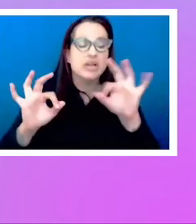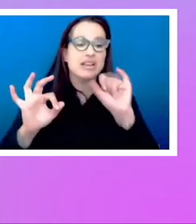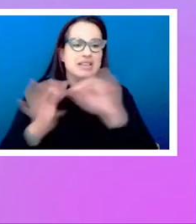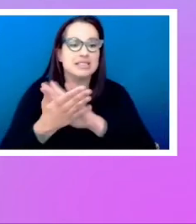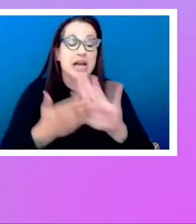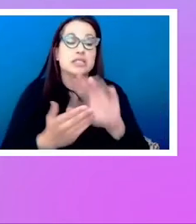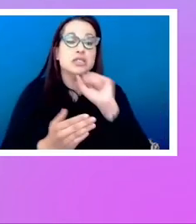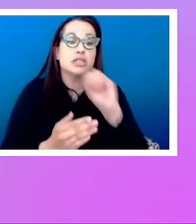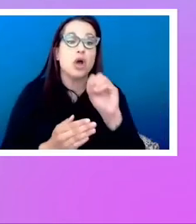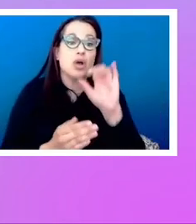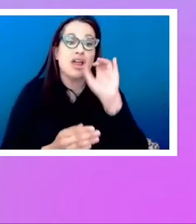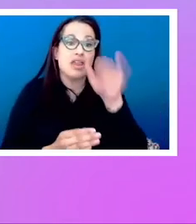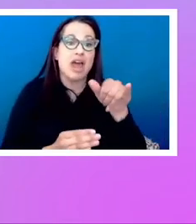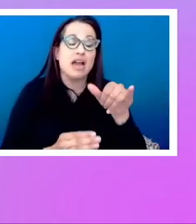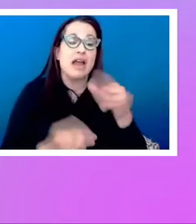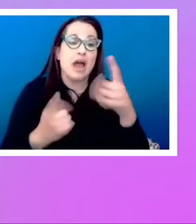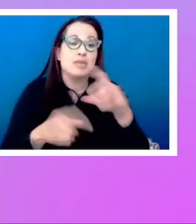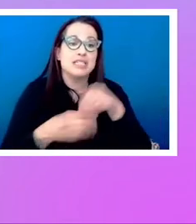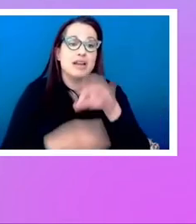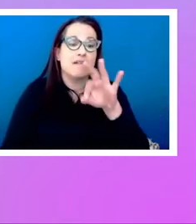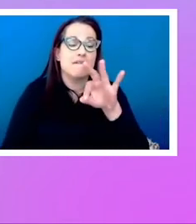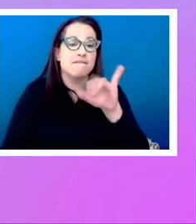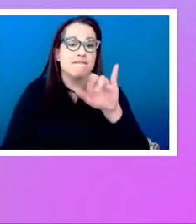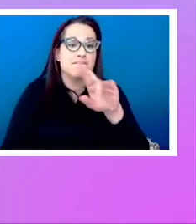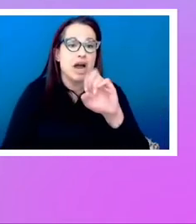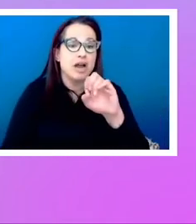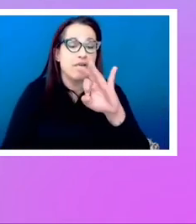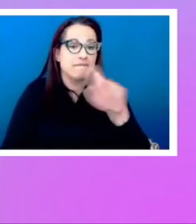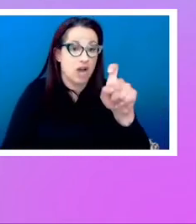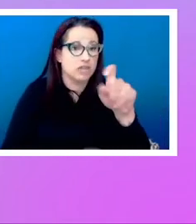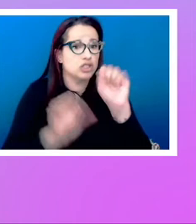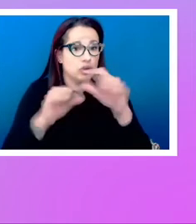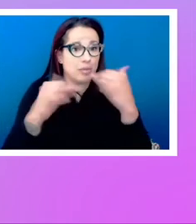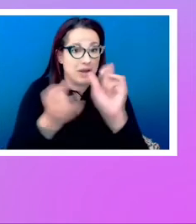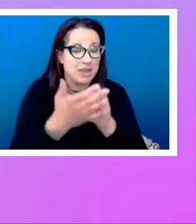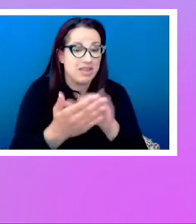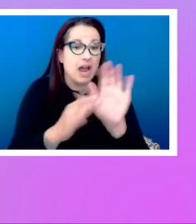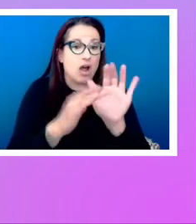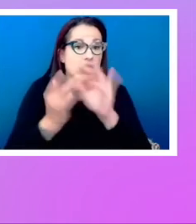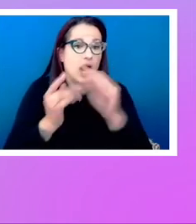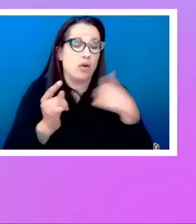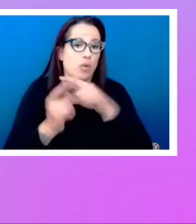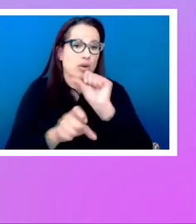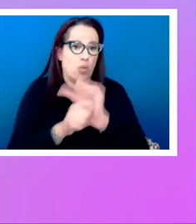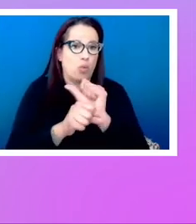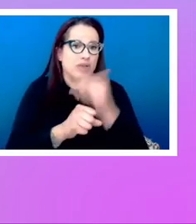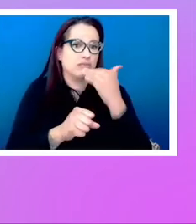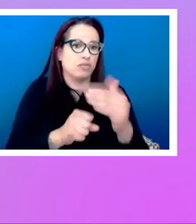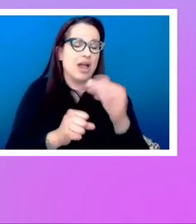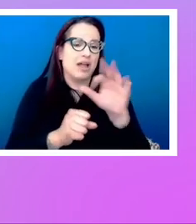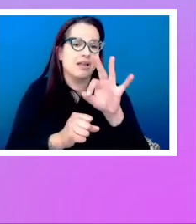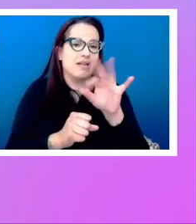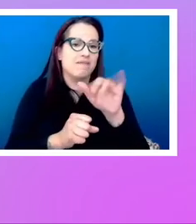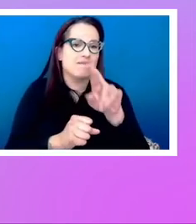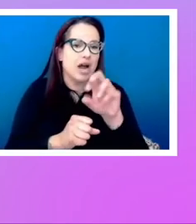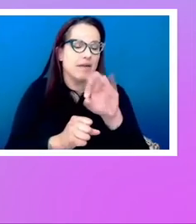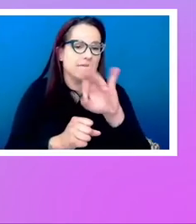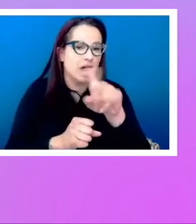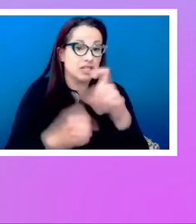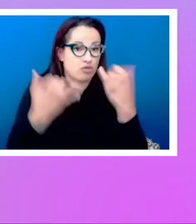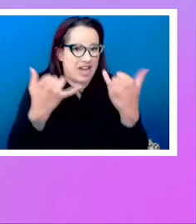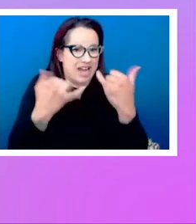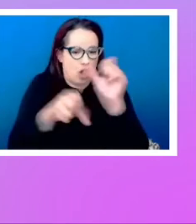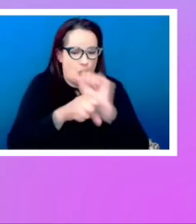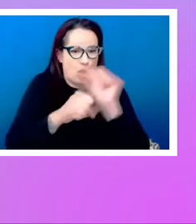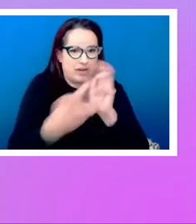can play with it in my demo online. You can go and have a look at it. will work in Firefox. It is in development in Chrome. The